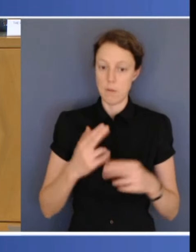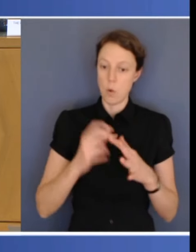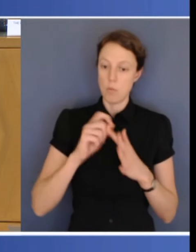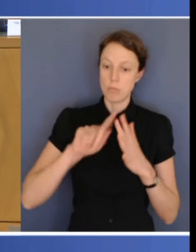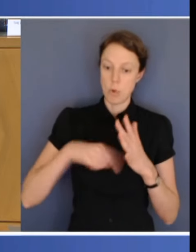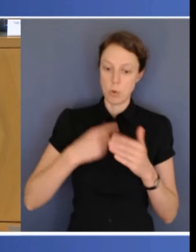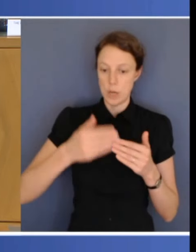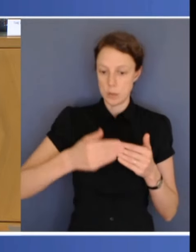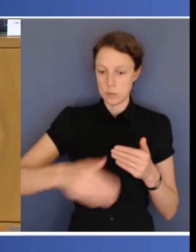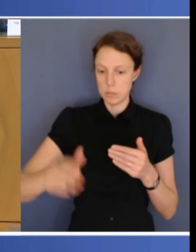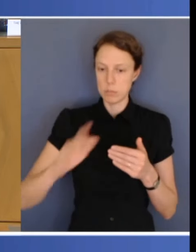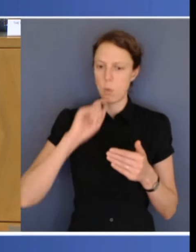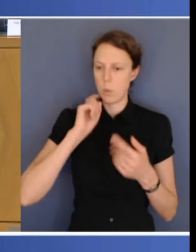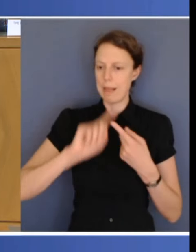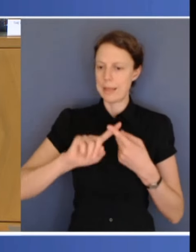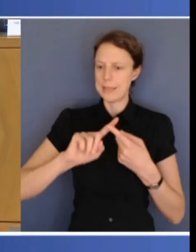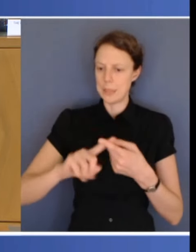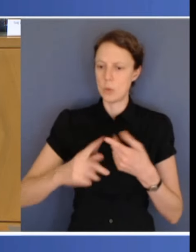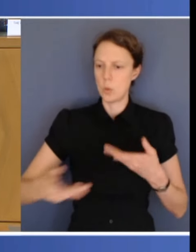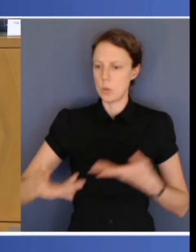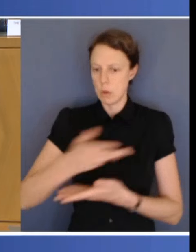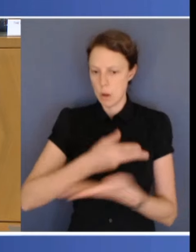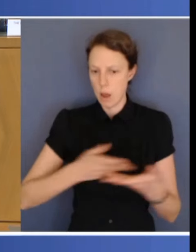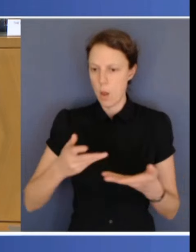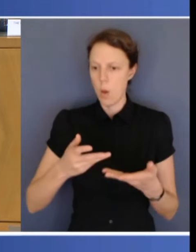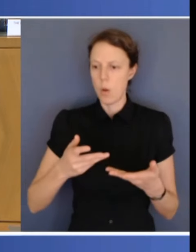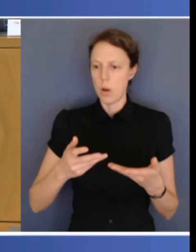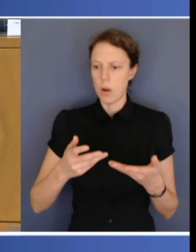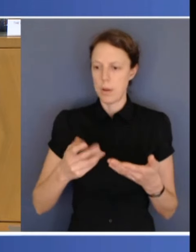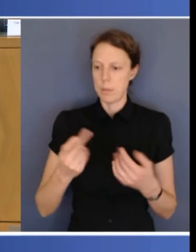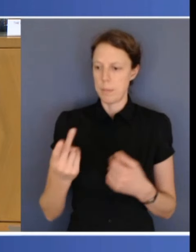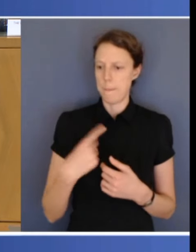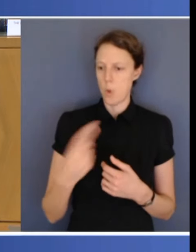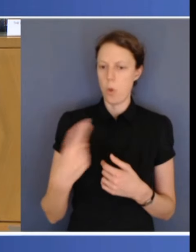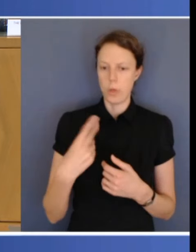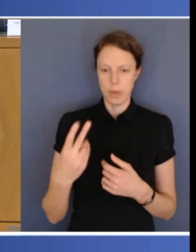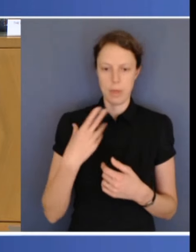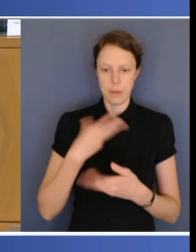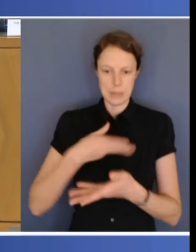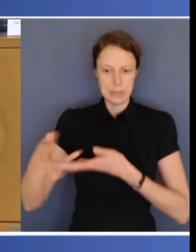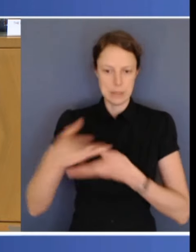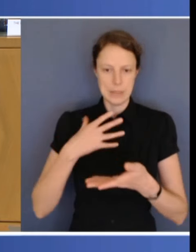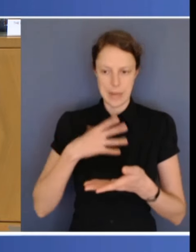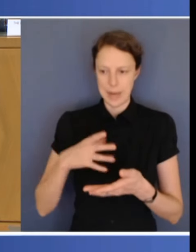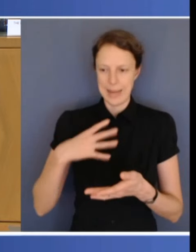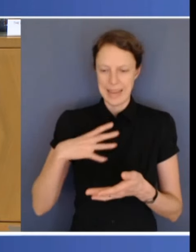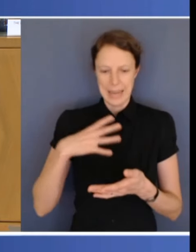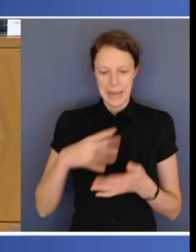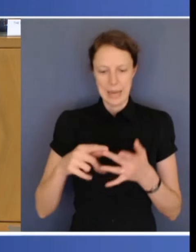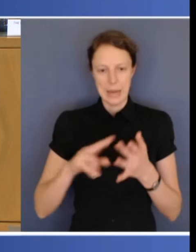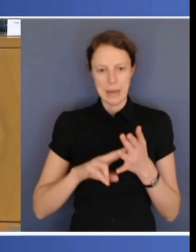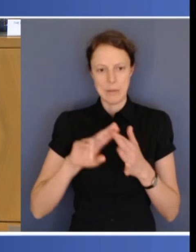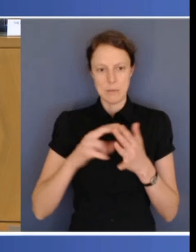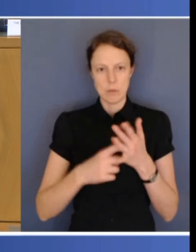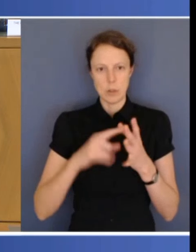is about on a bilateral basis, because you have to have an infrastructure agreement on a path forward